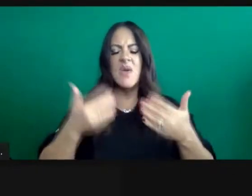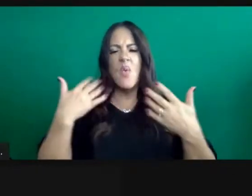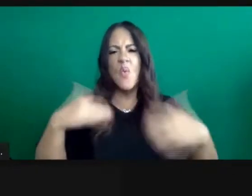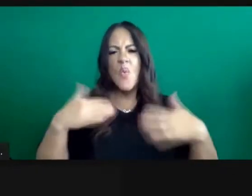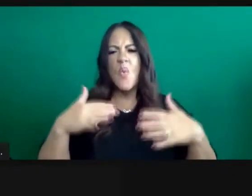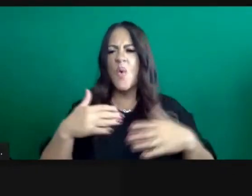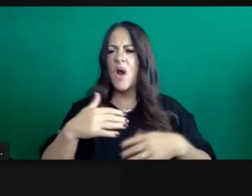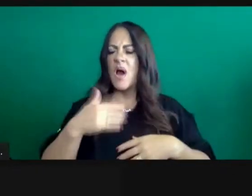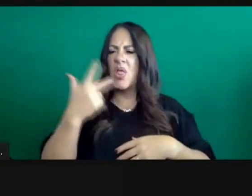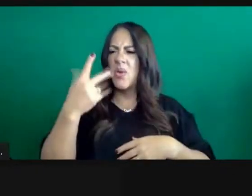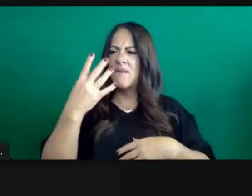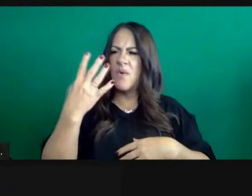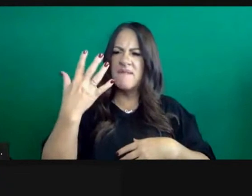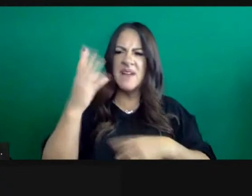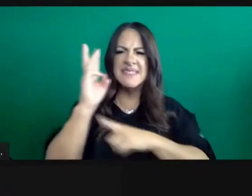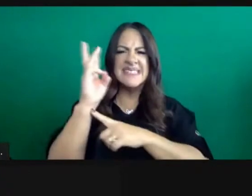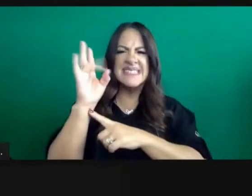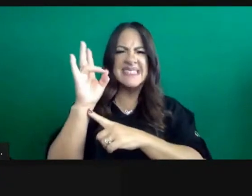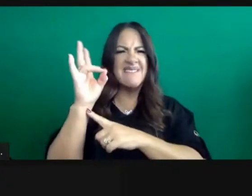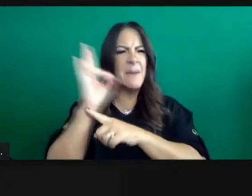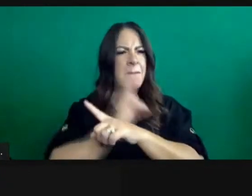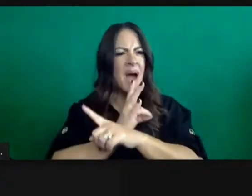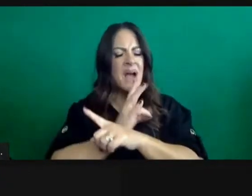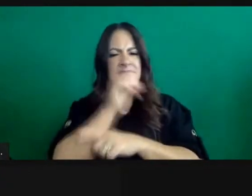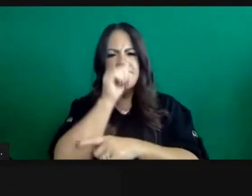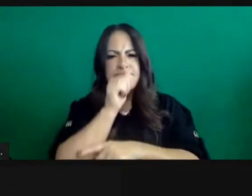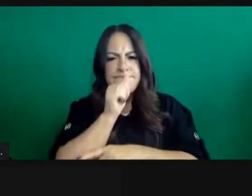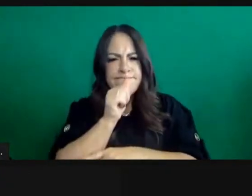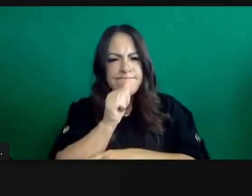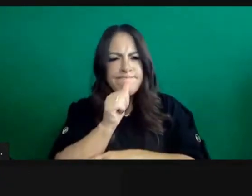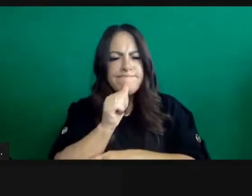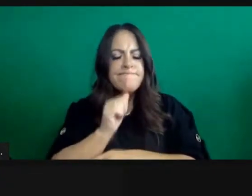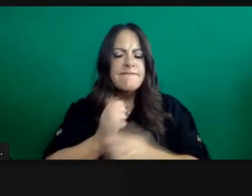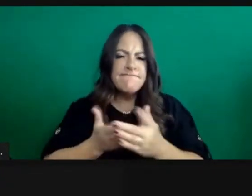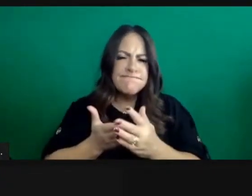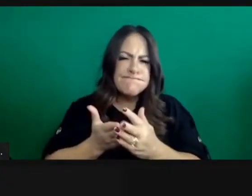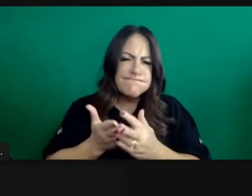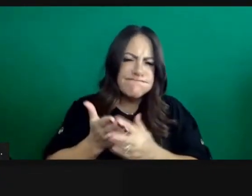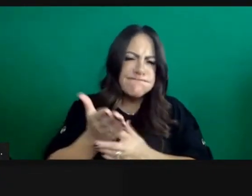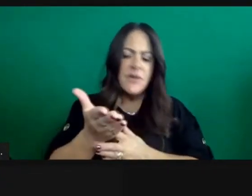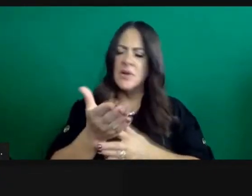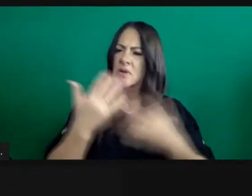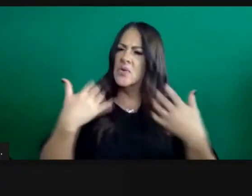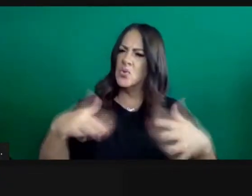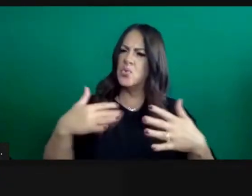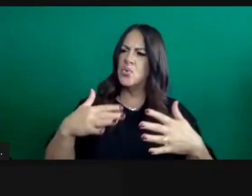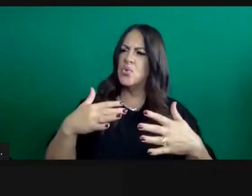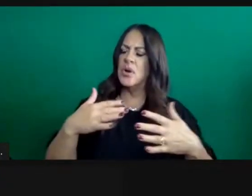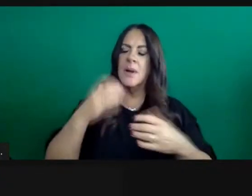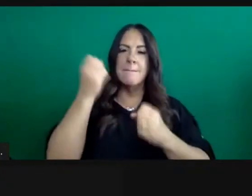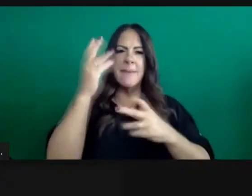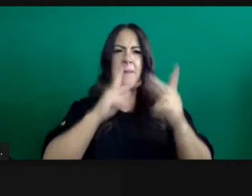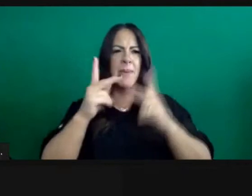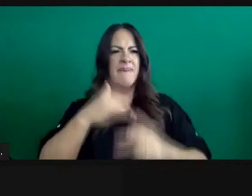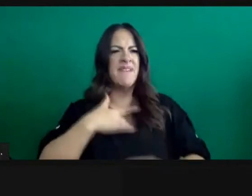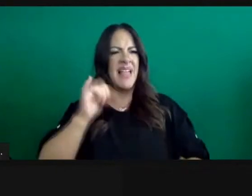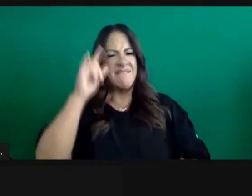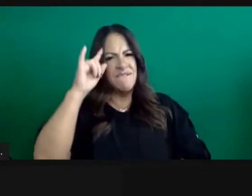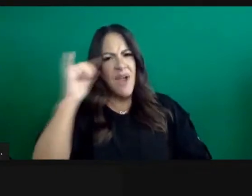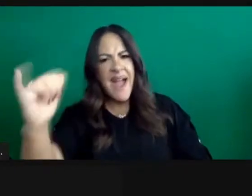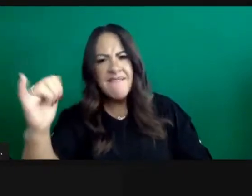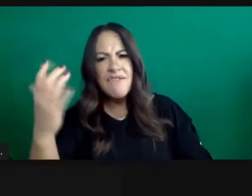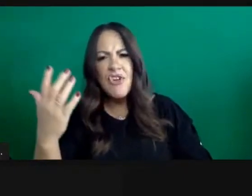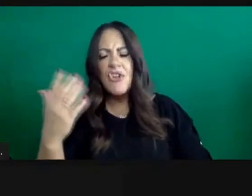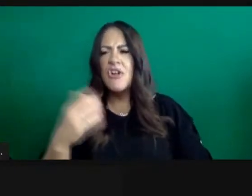do it for three, four, five, six, seven months, getting to this point, it feels long for many people. And